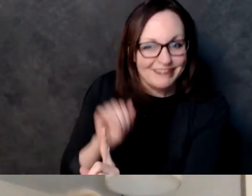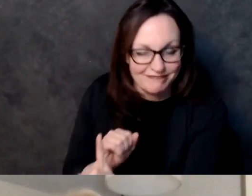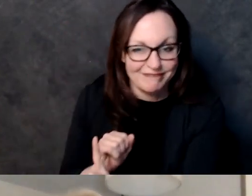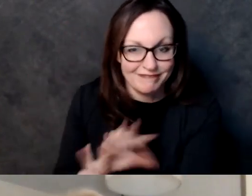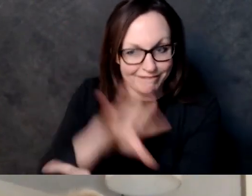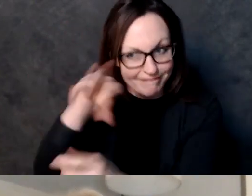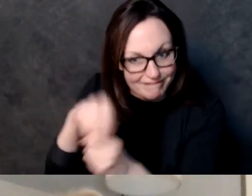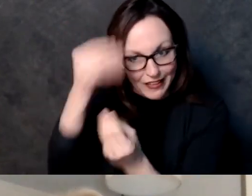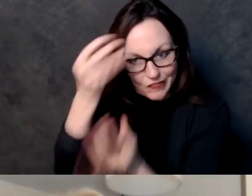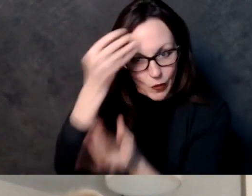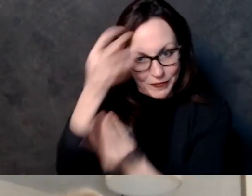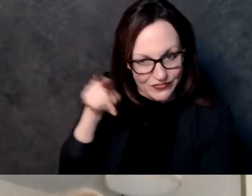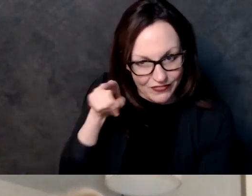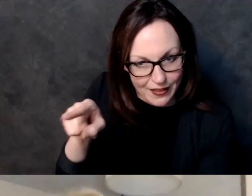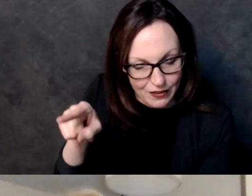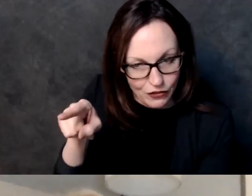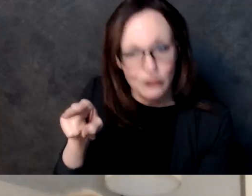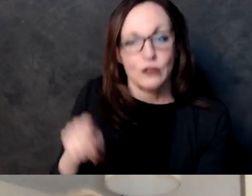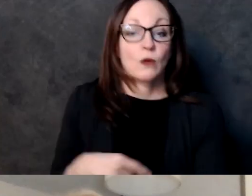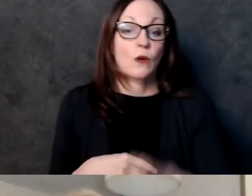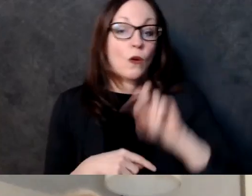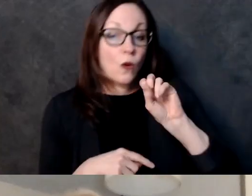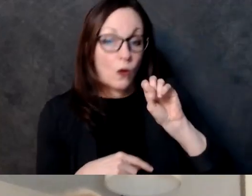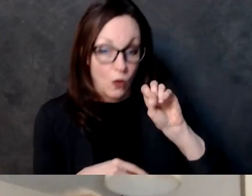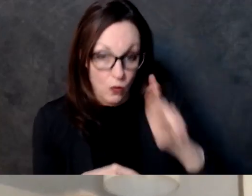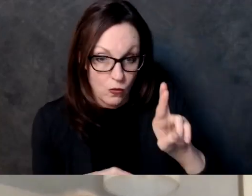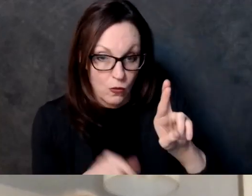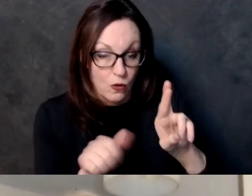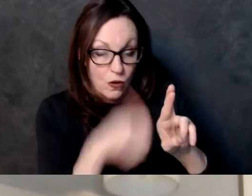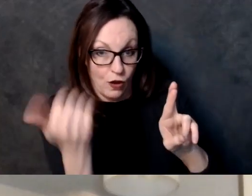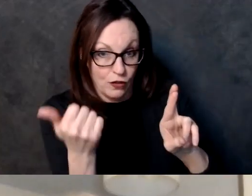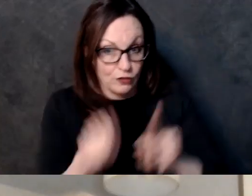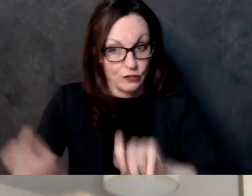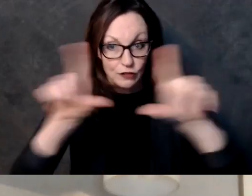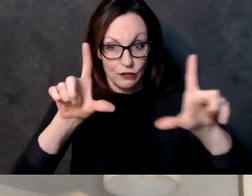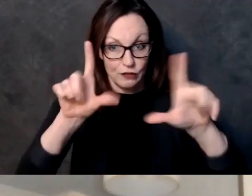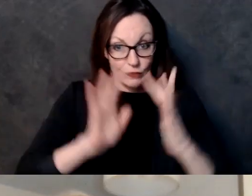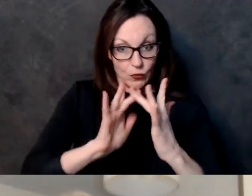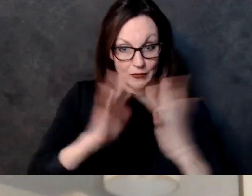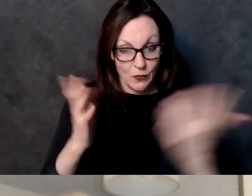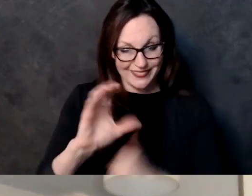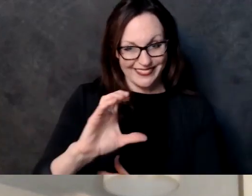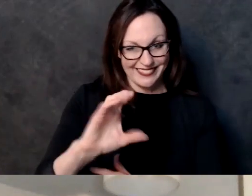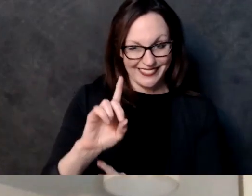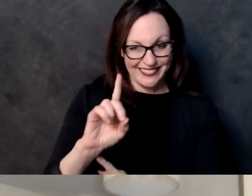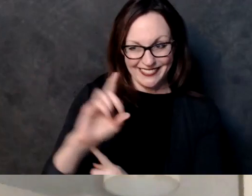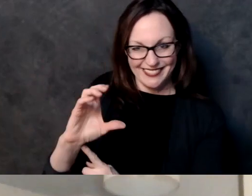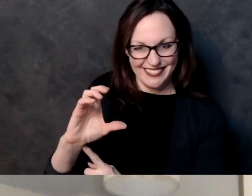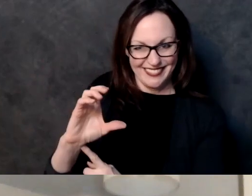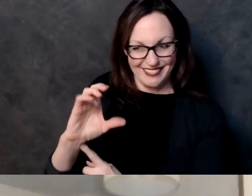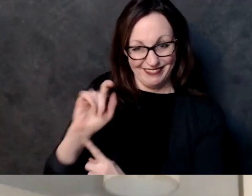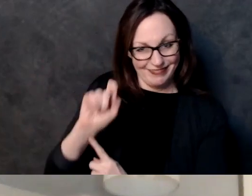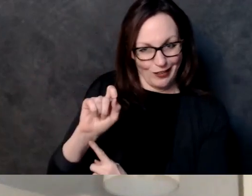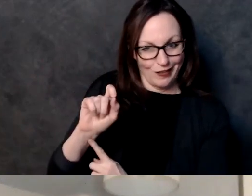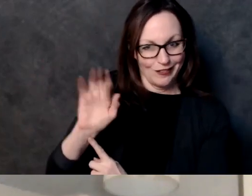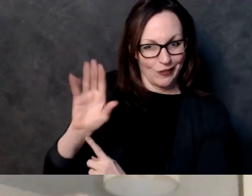than dhs so all these sources should sync up um within a few days of one another so they're updating their